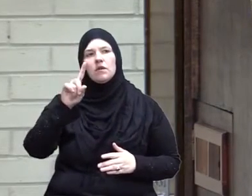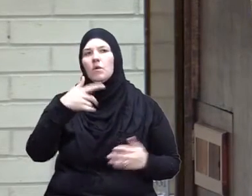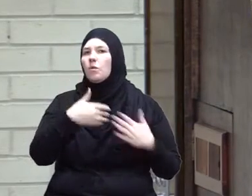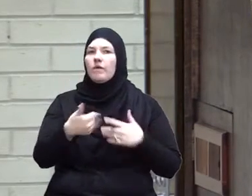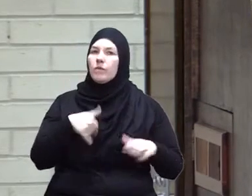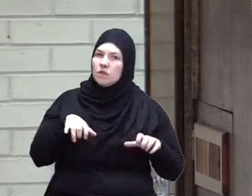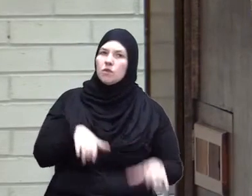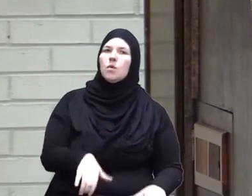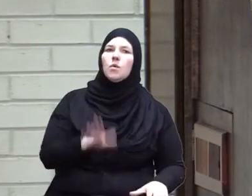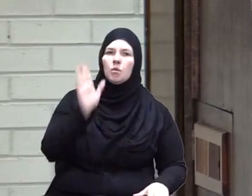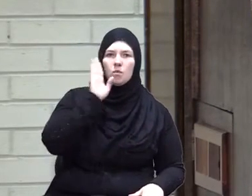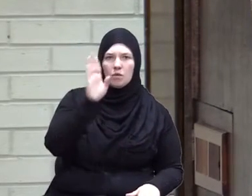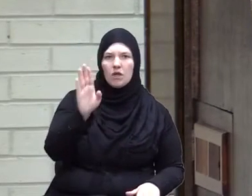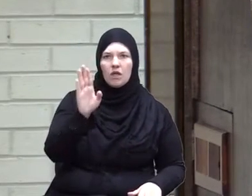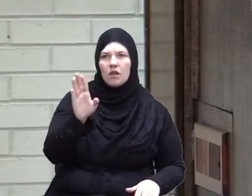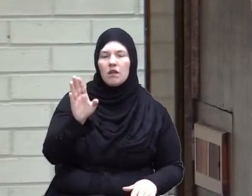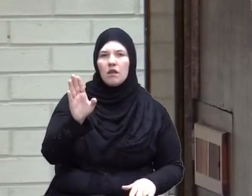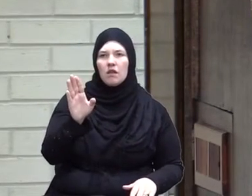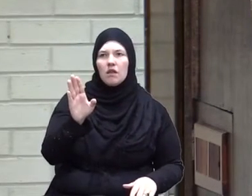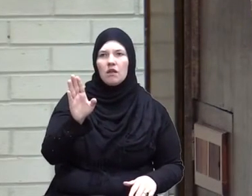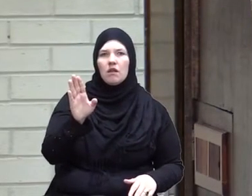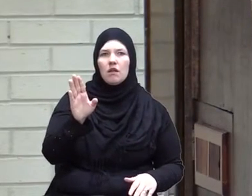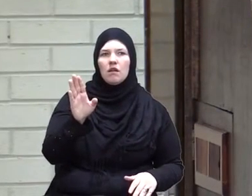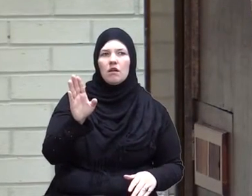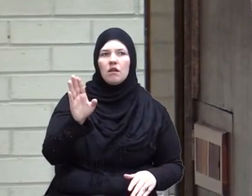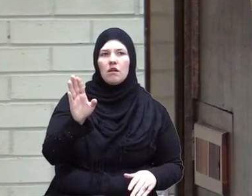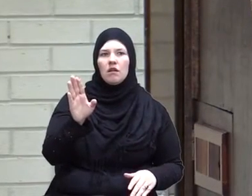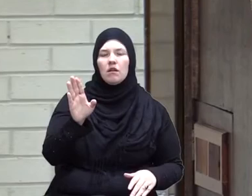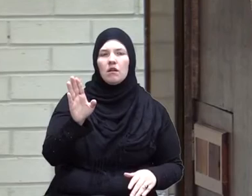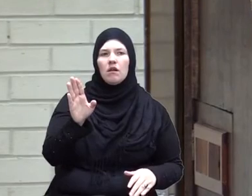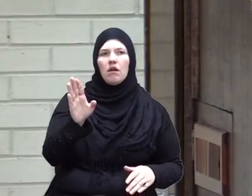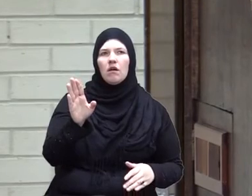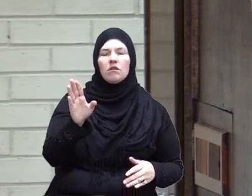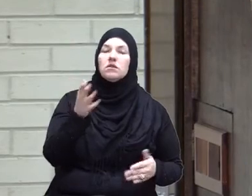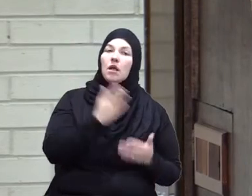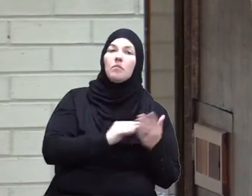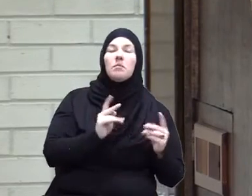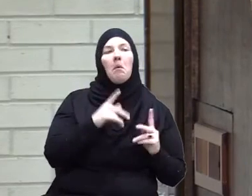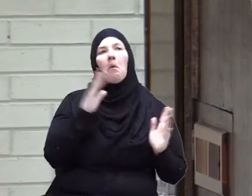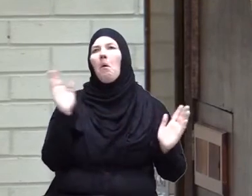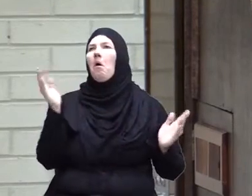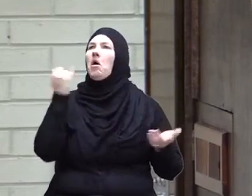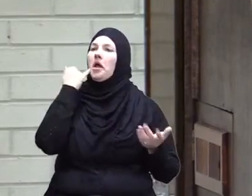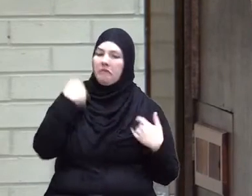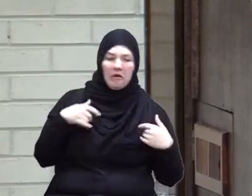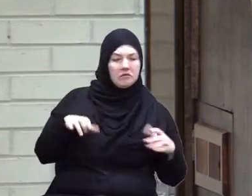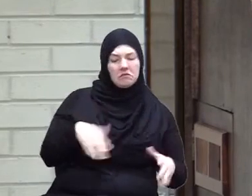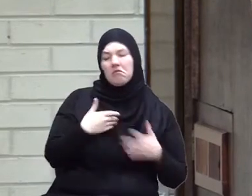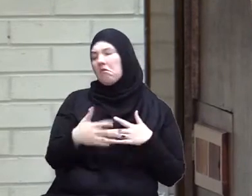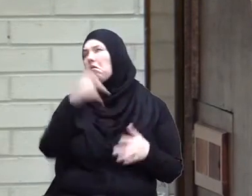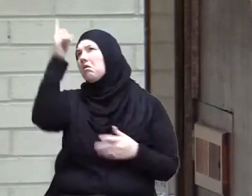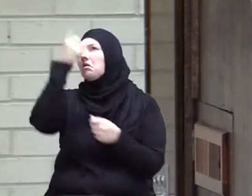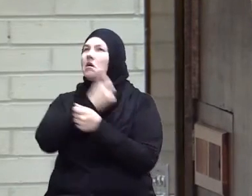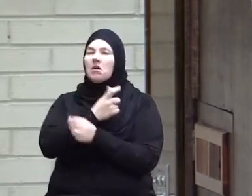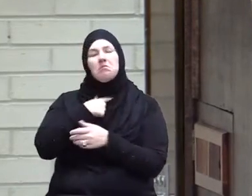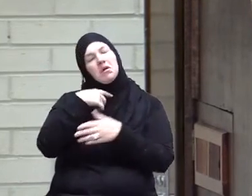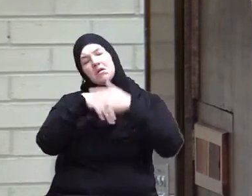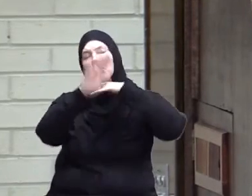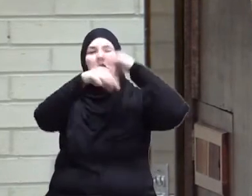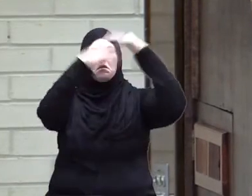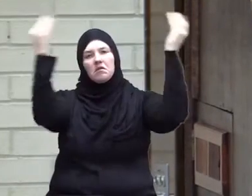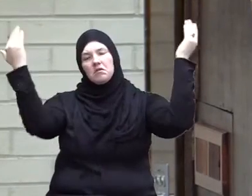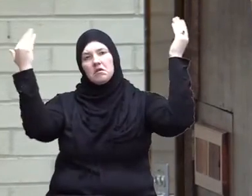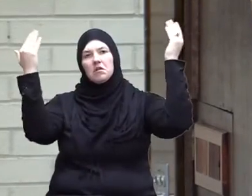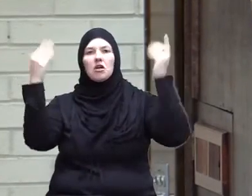we do we'll end up in paradise as if there is no requirement as if enrolling in the club that you call